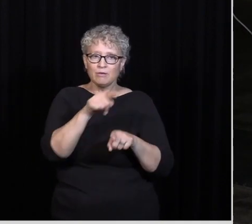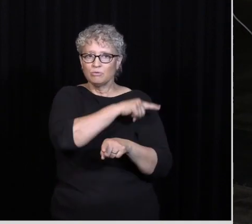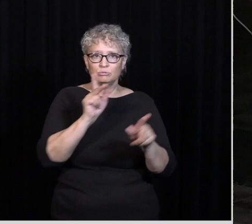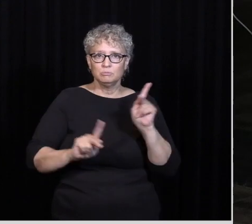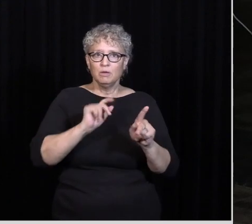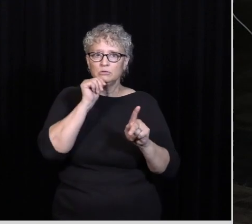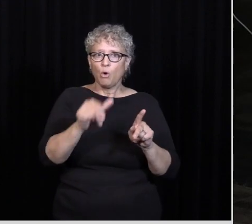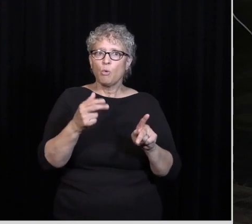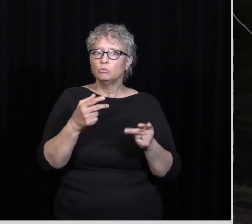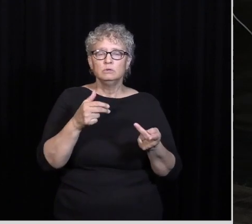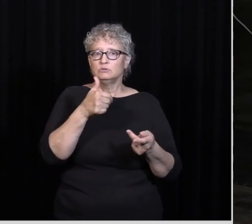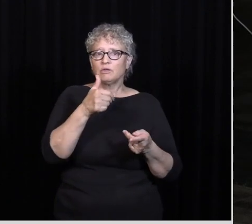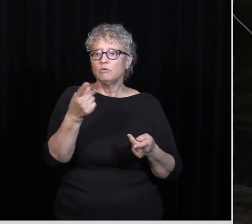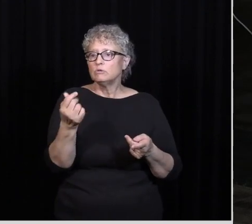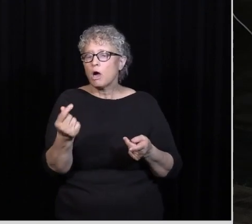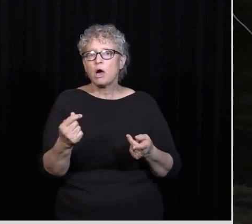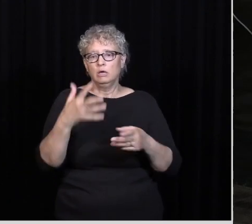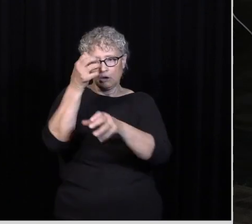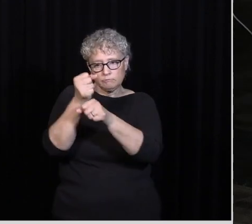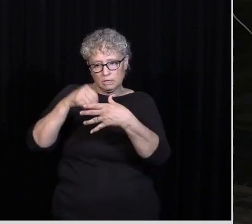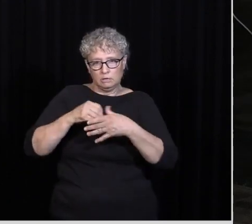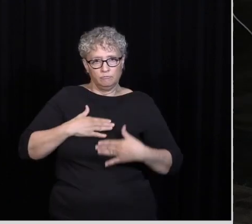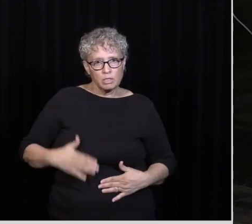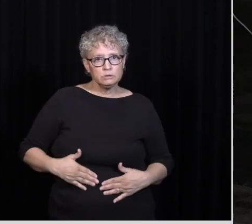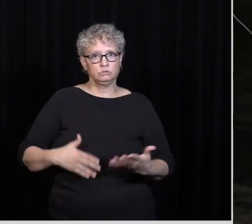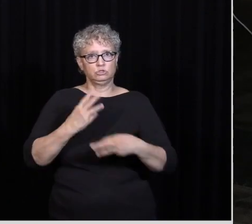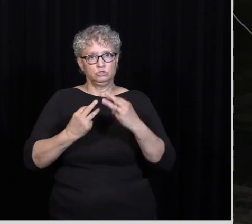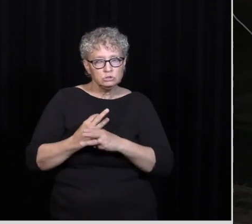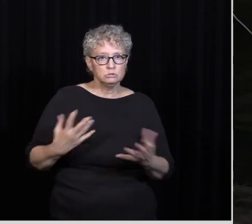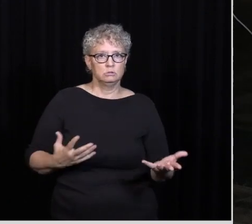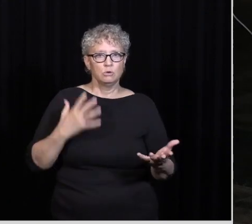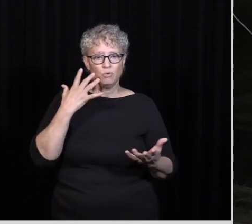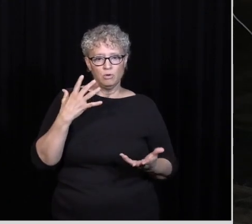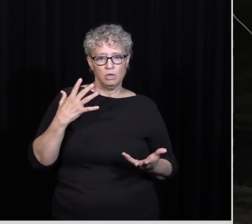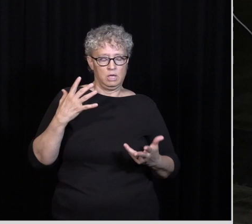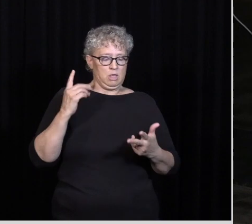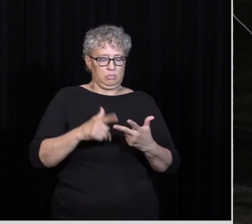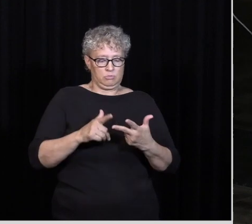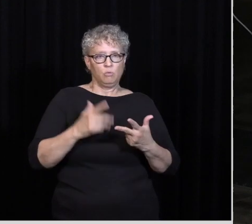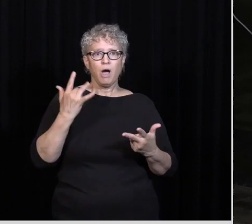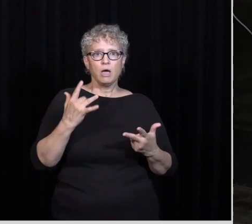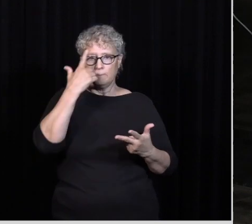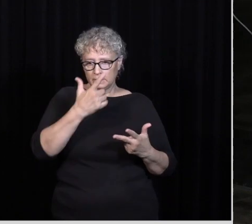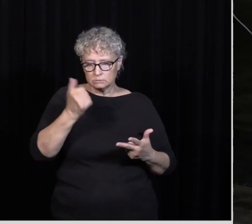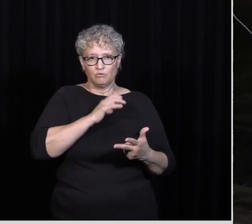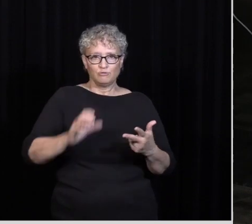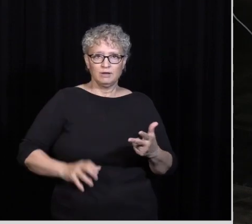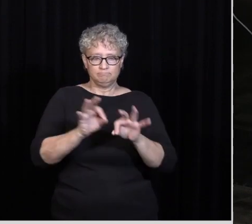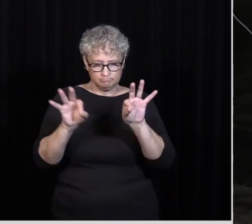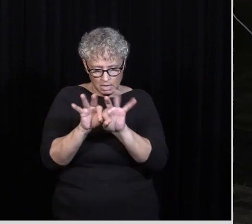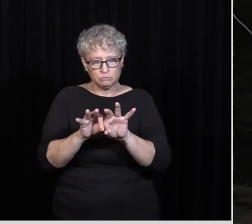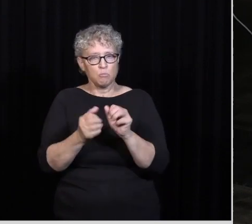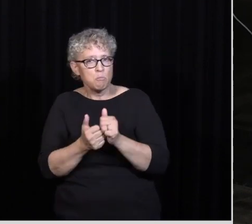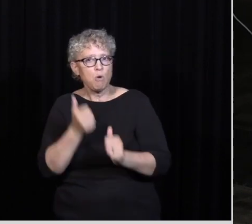Don't be A dog Don't put Your confidence In your Flesh Third Why Because Christ Matters most And I want you To see I